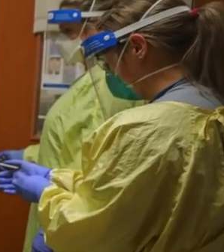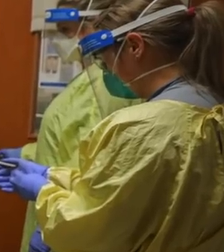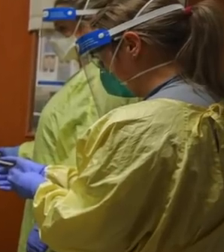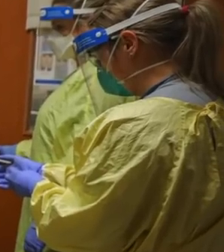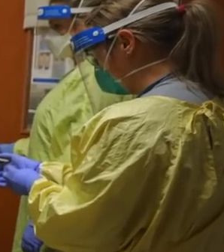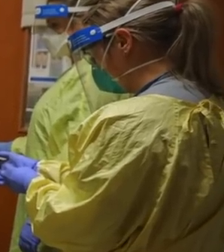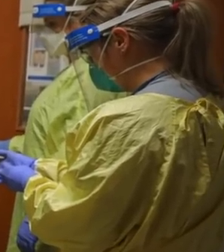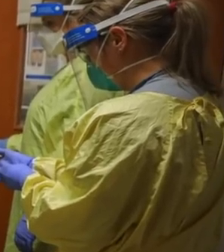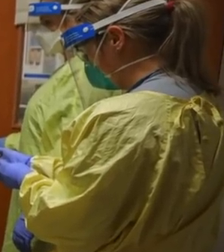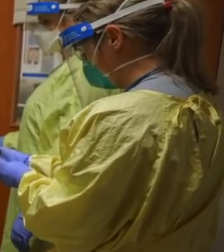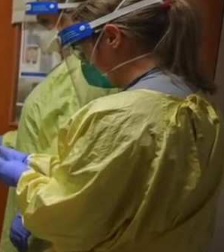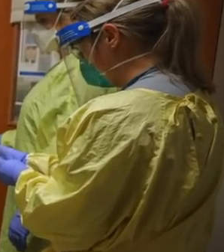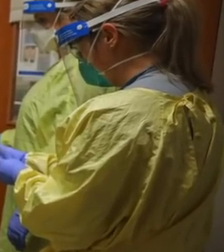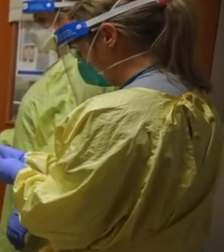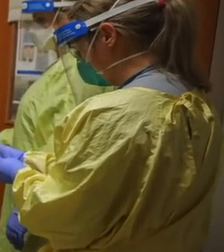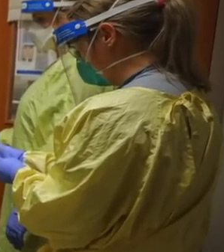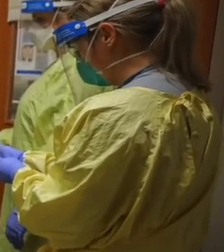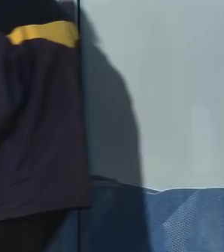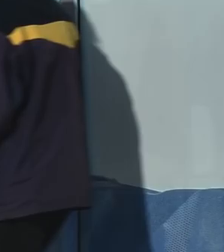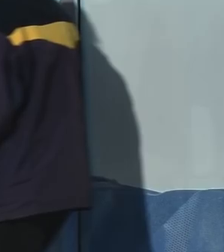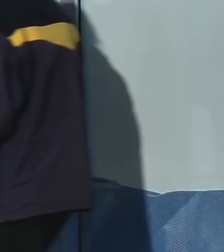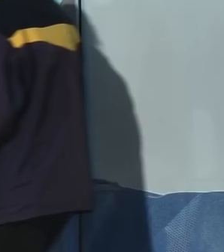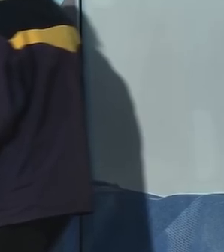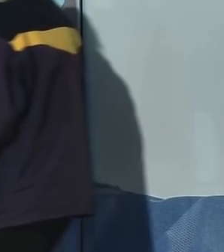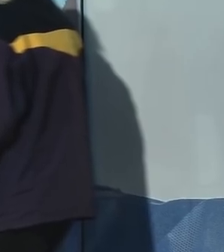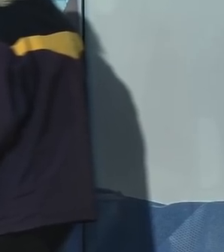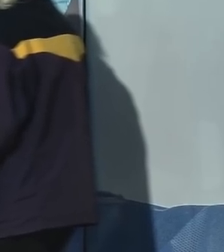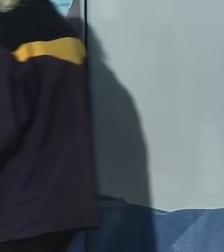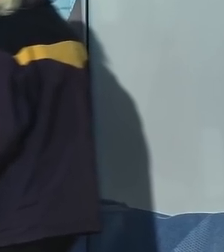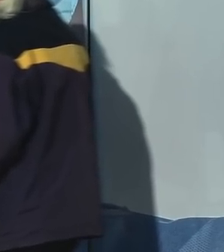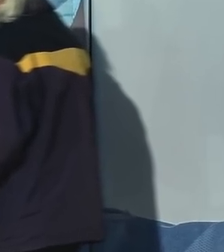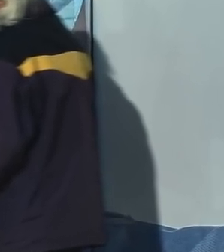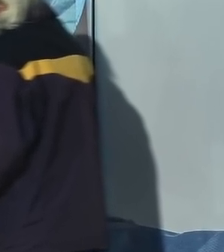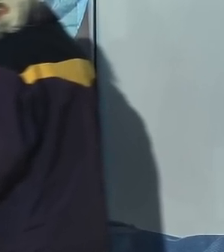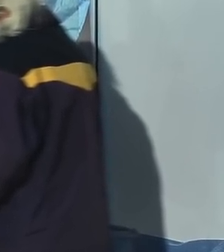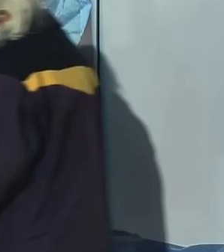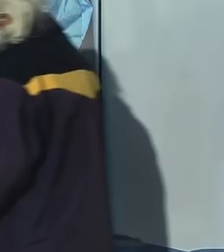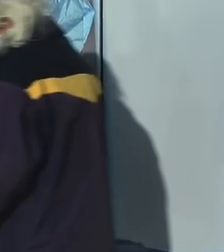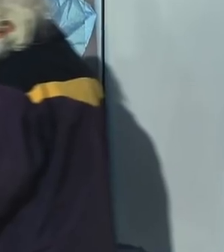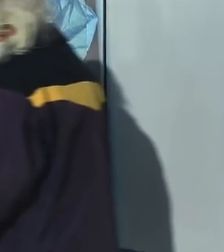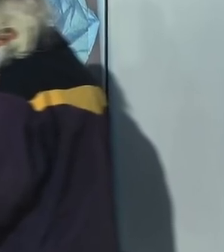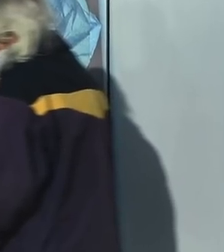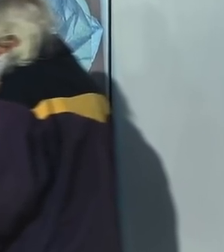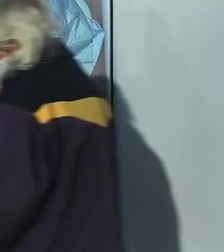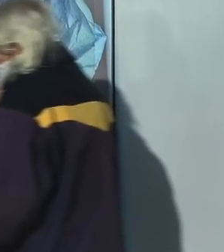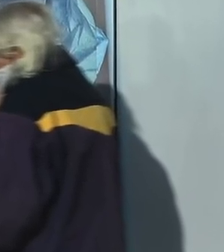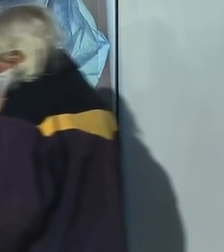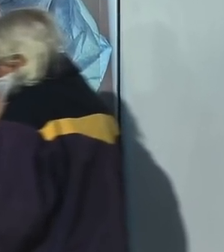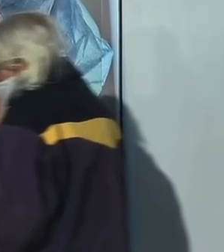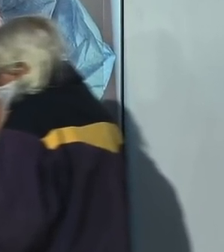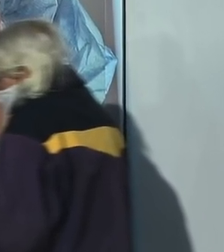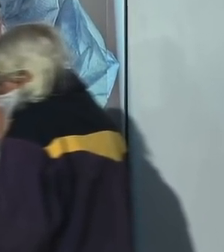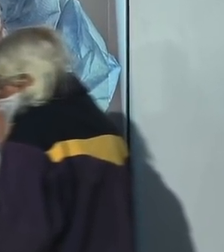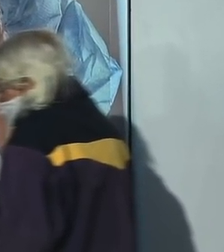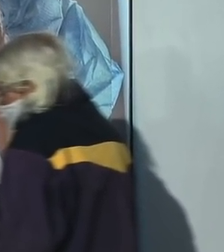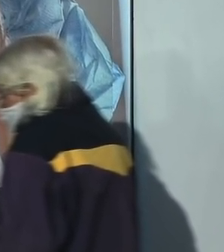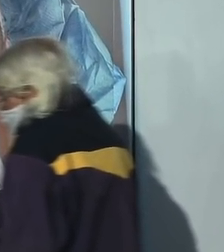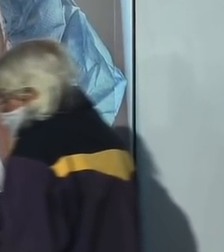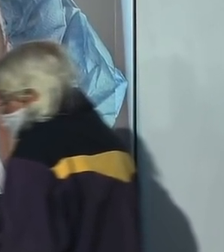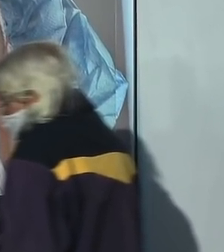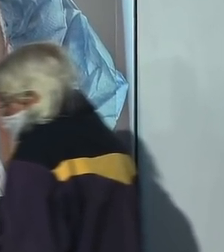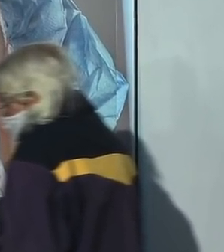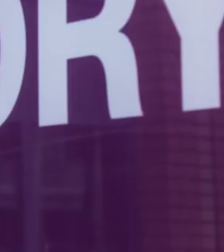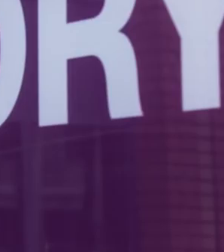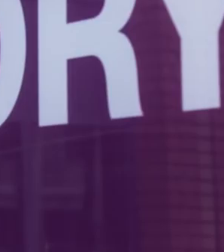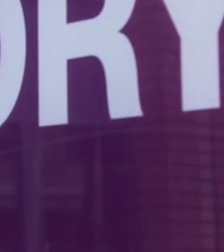Q1, this quarter of this calendar year, means 63,000 fewer of those folks in Phase 1B